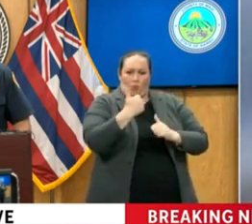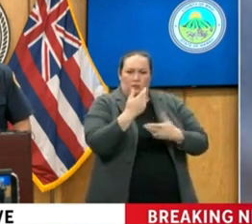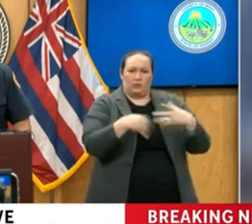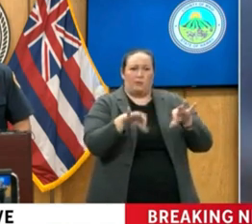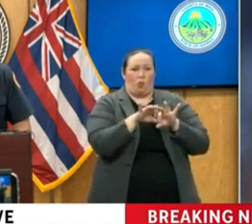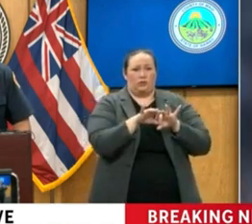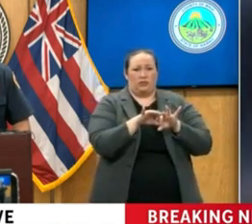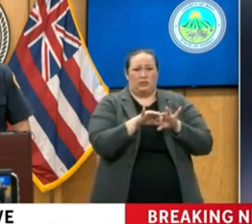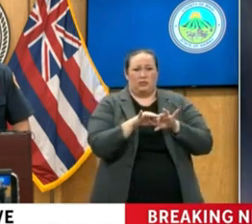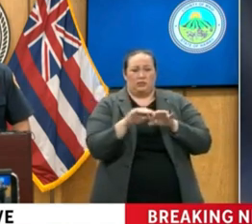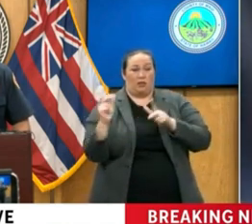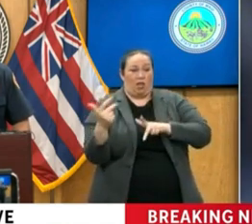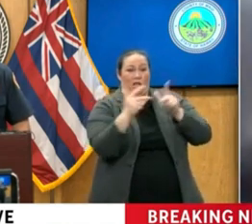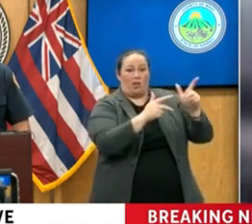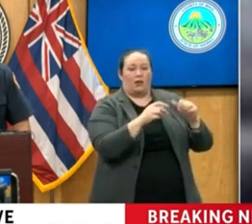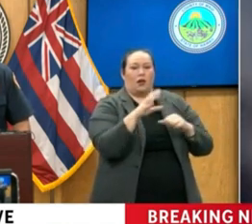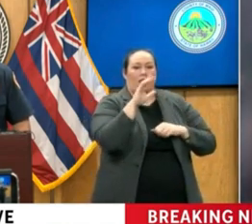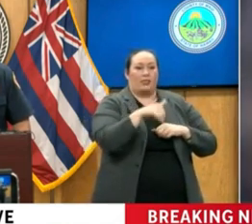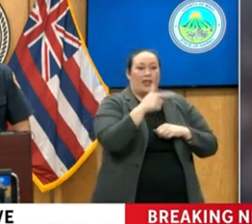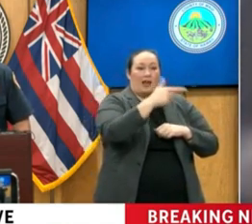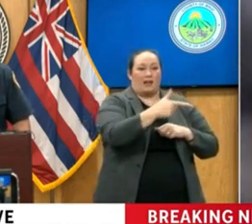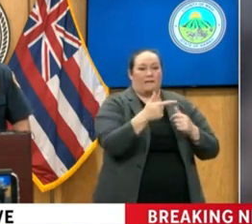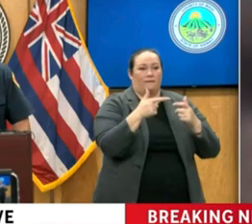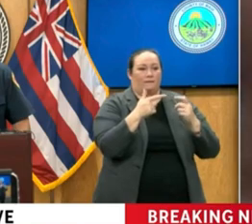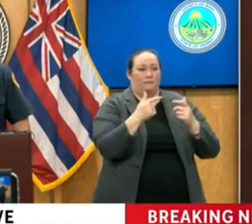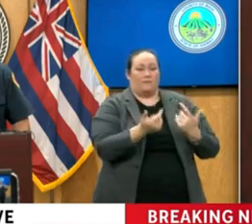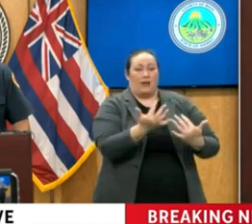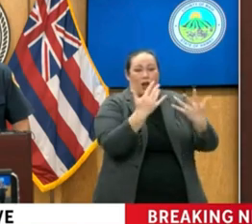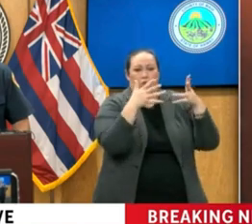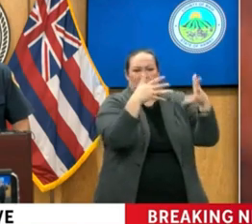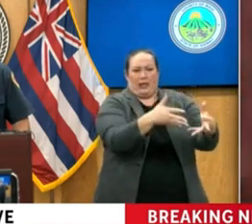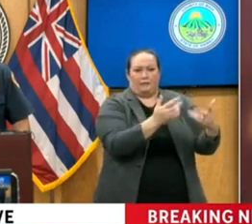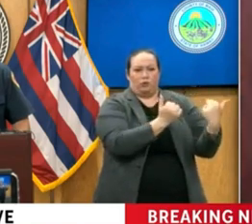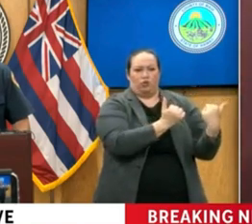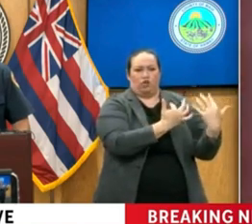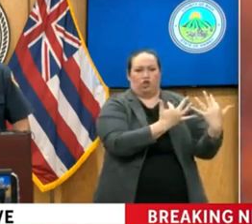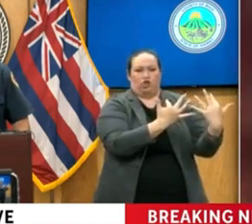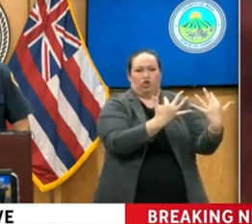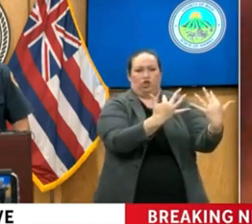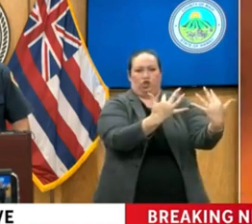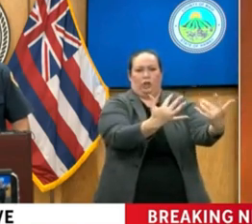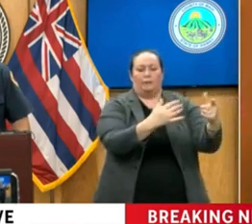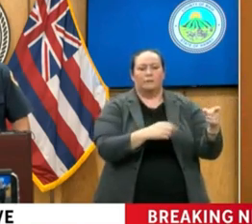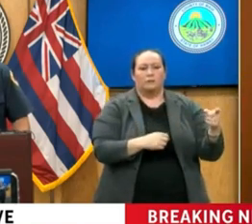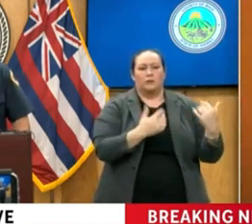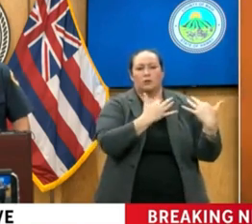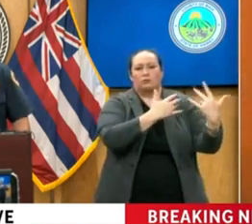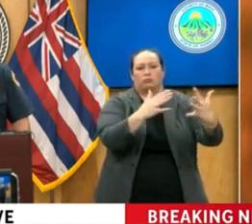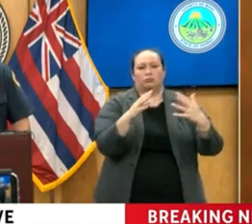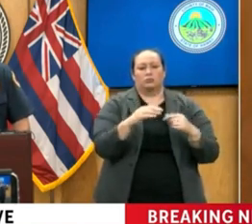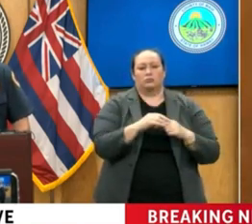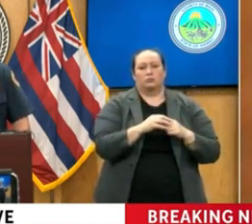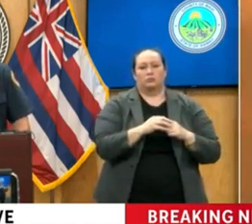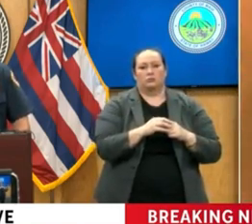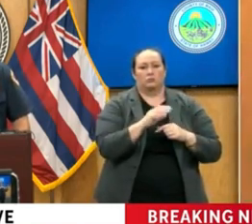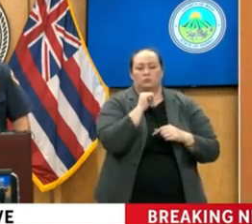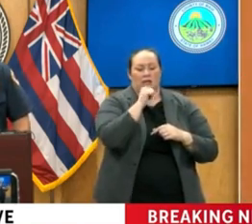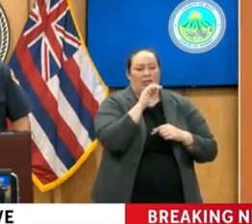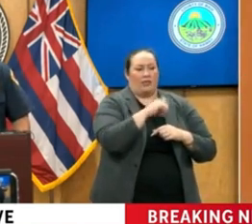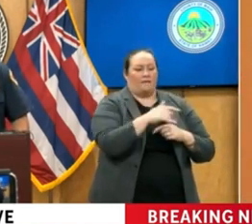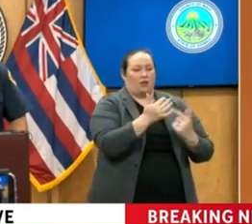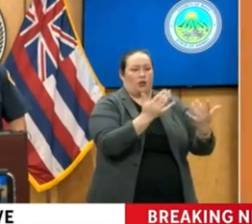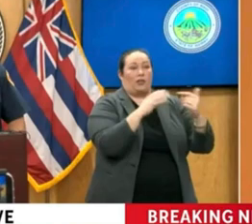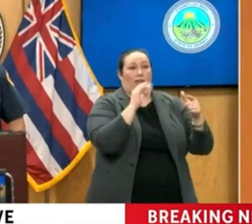time. So that fire was left with less resources. As of yesterday, it burned 675. I'm sorry, not that fire.